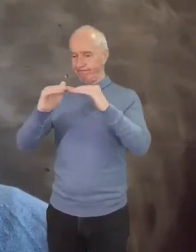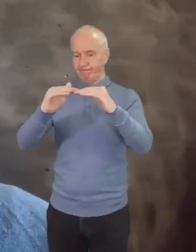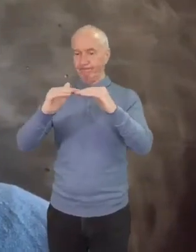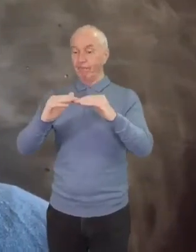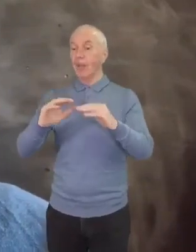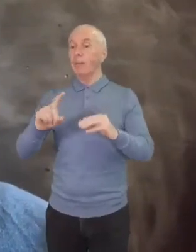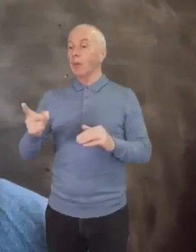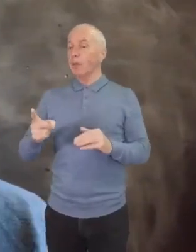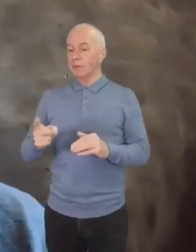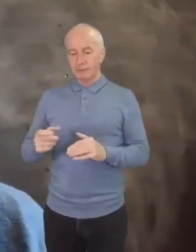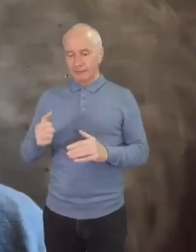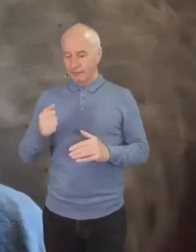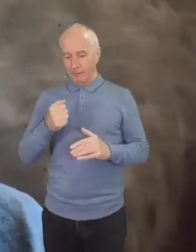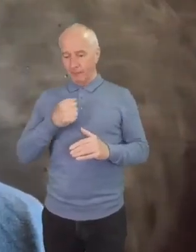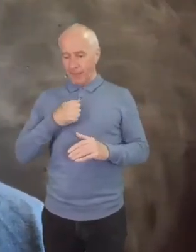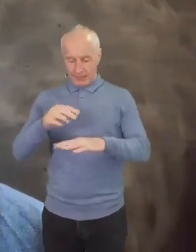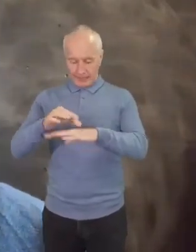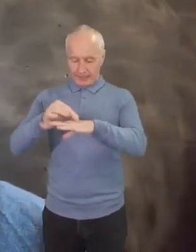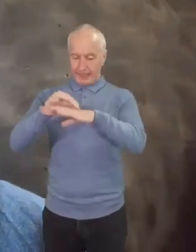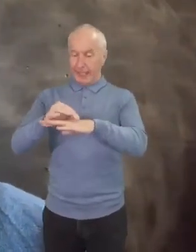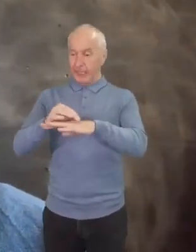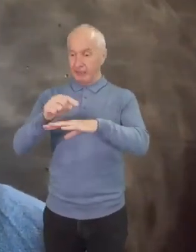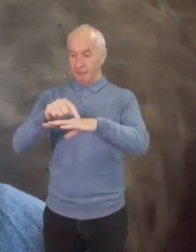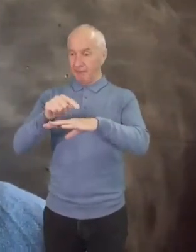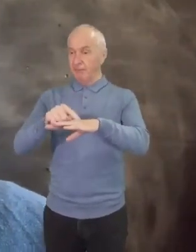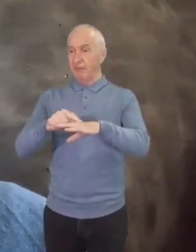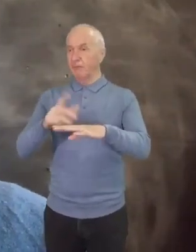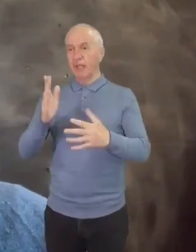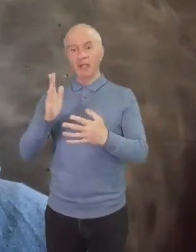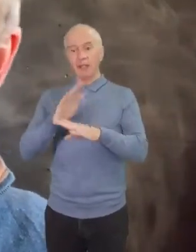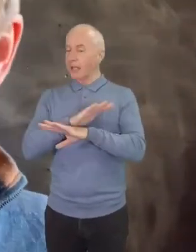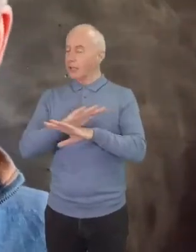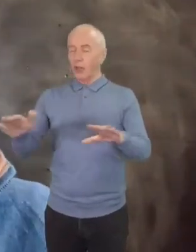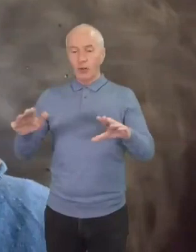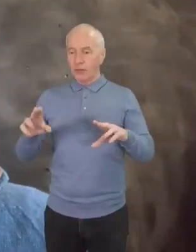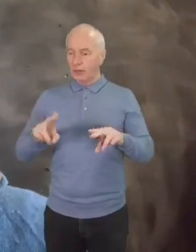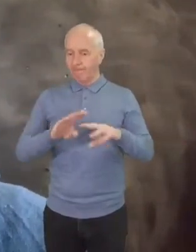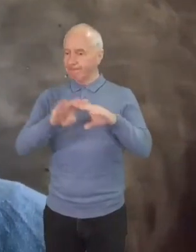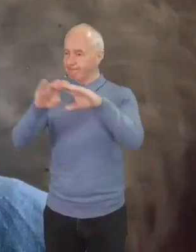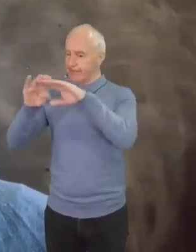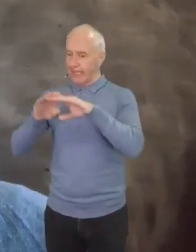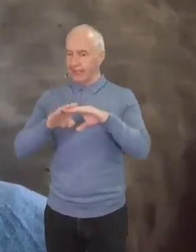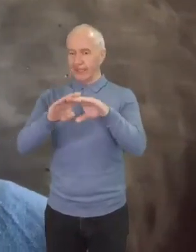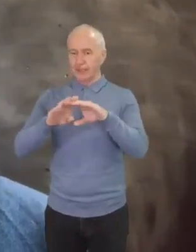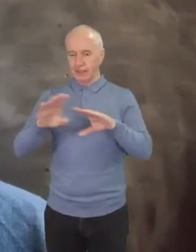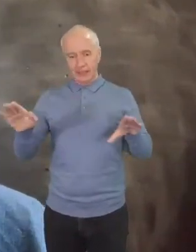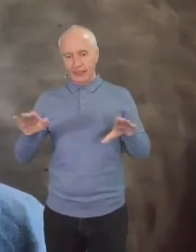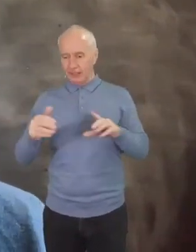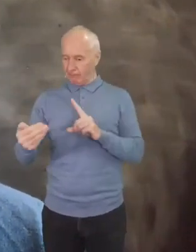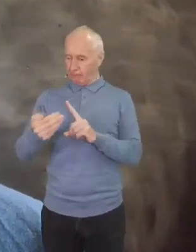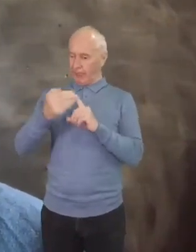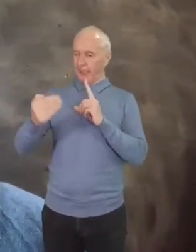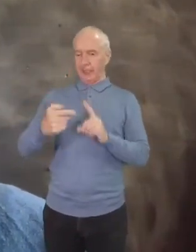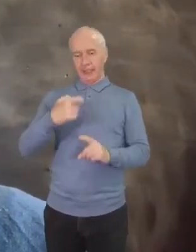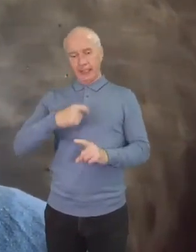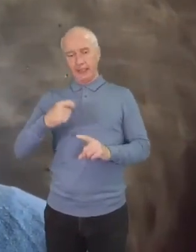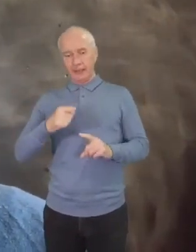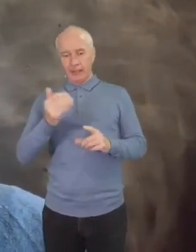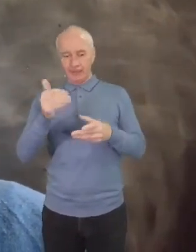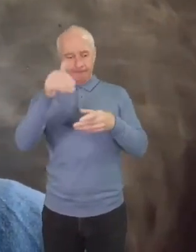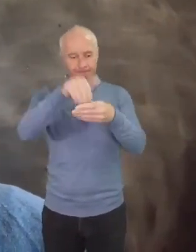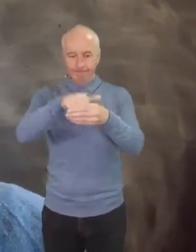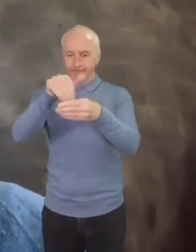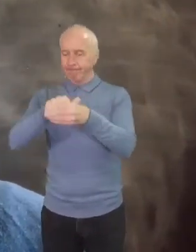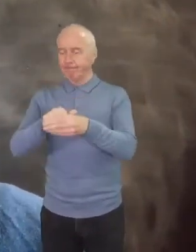with my colour skin are not the standard, not the neutral state, which somehow doesn't need qualifying or recognizing in its particularity.